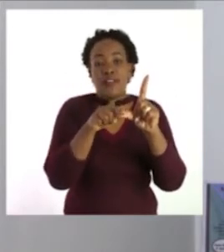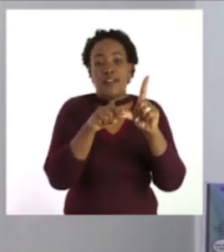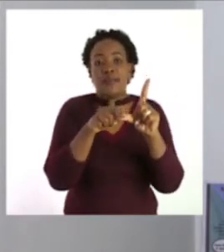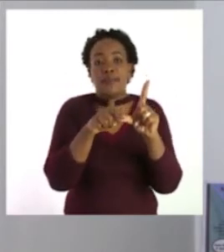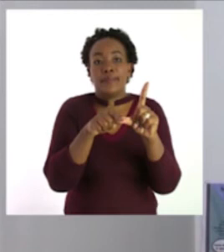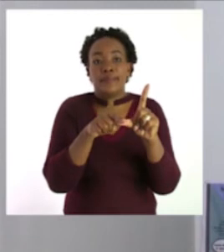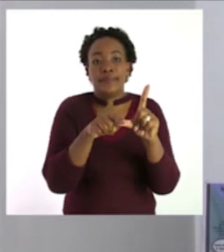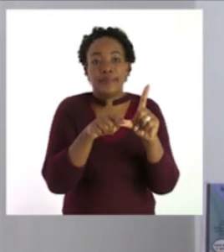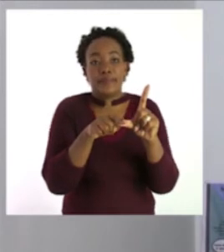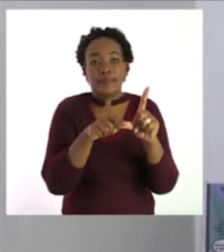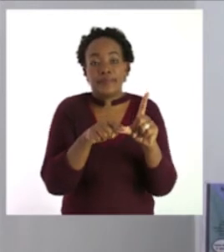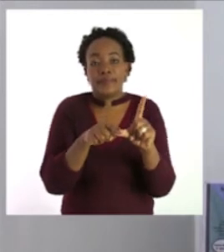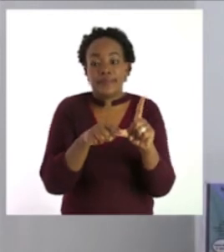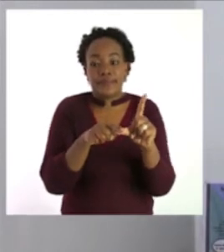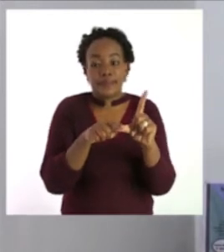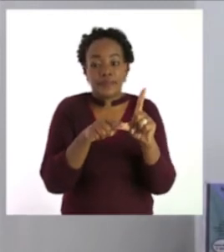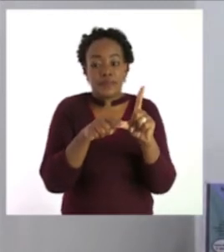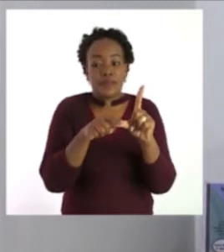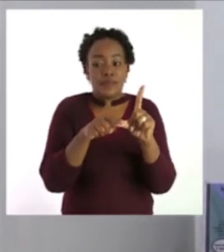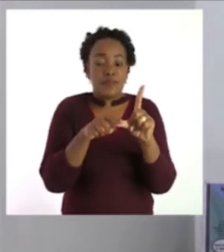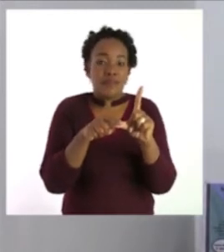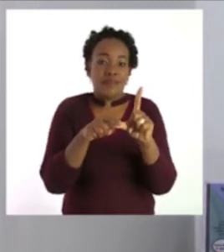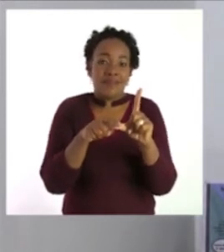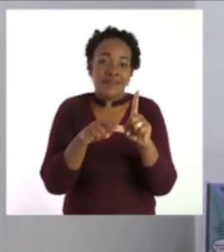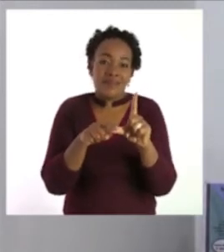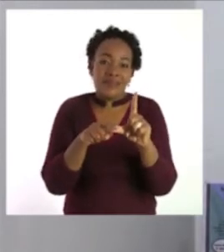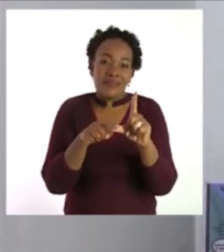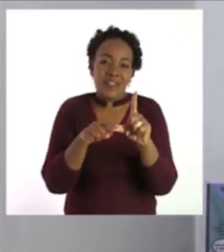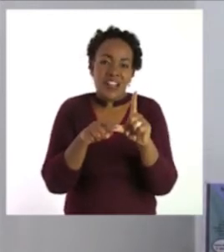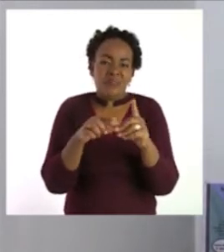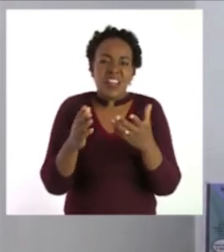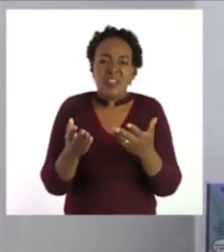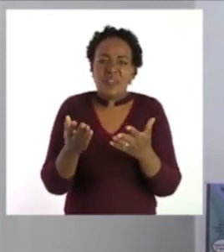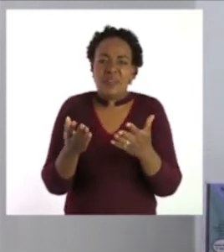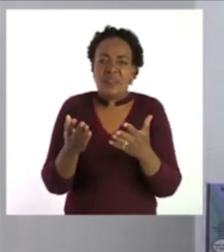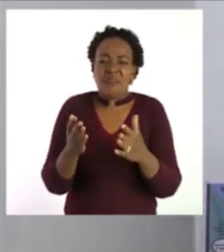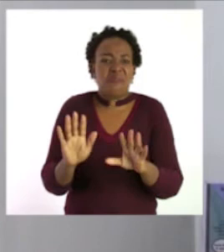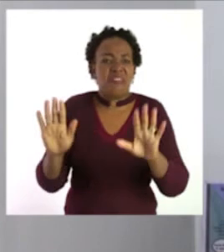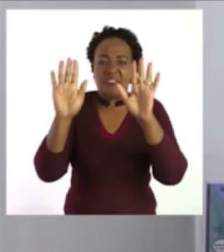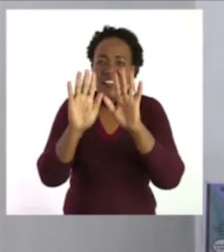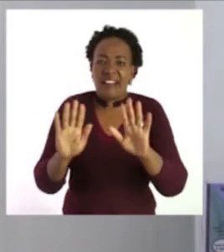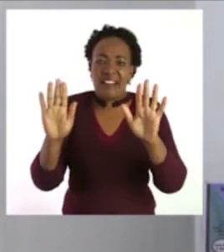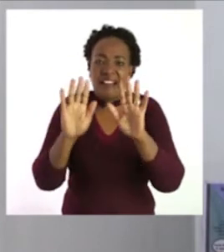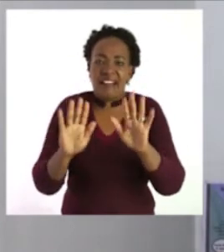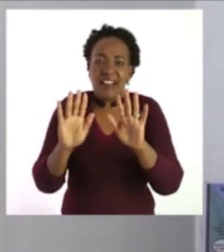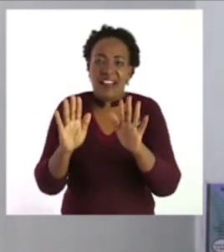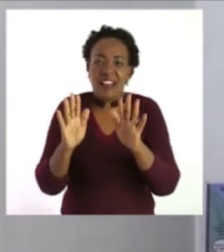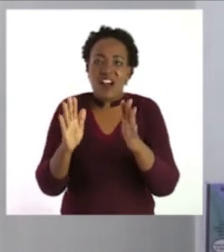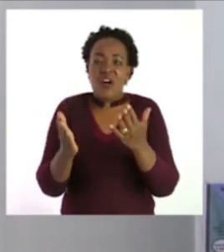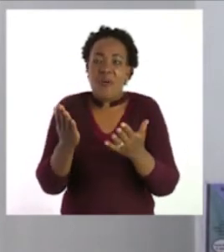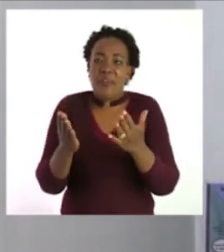bar graph. Then, if you want, you can color or